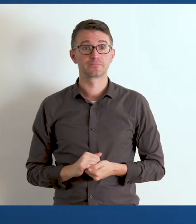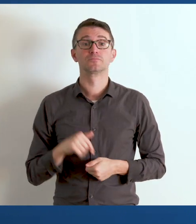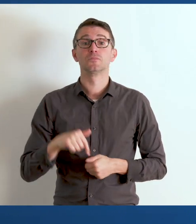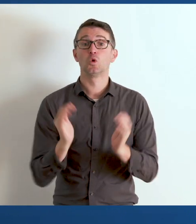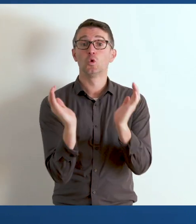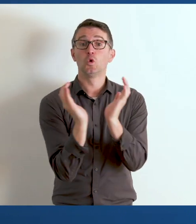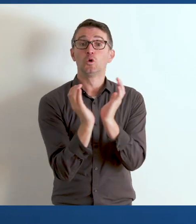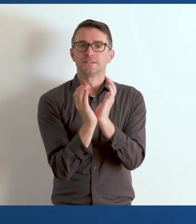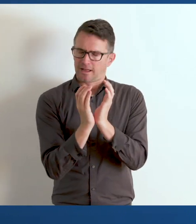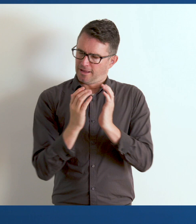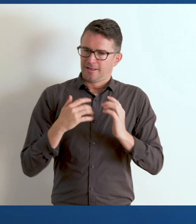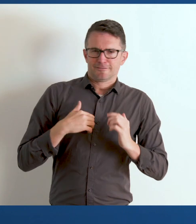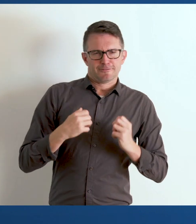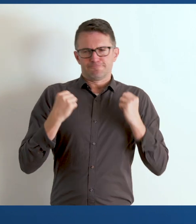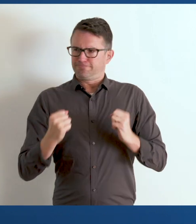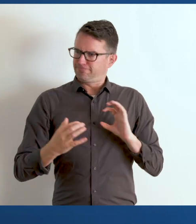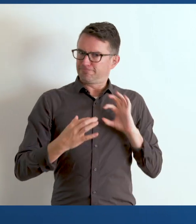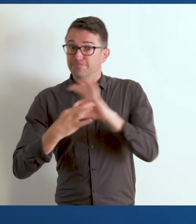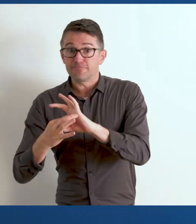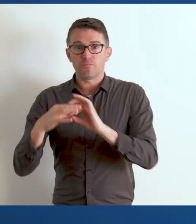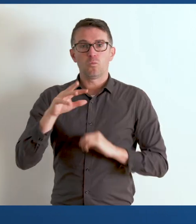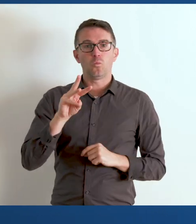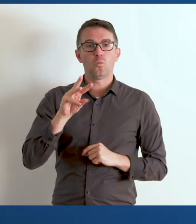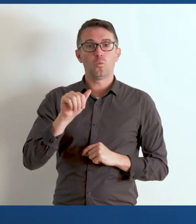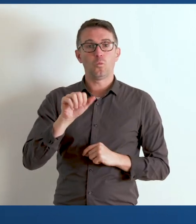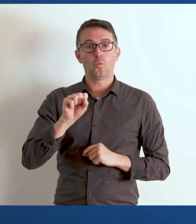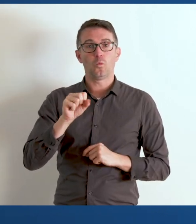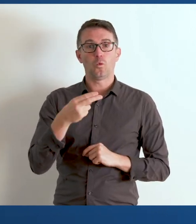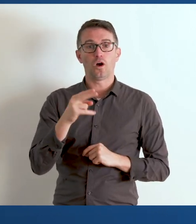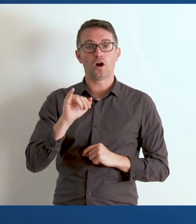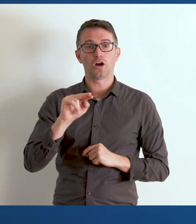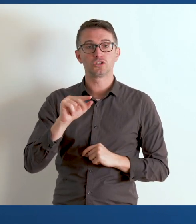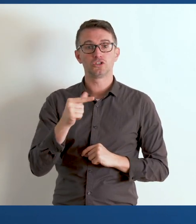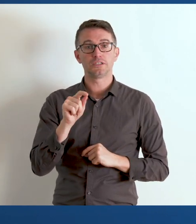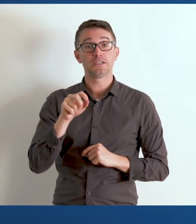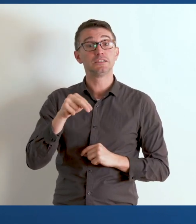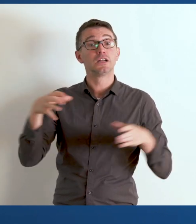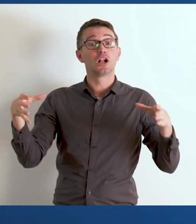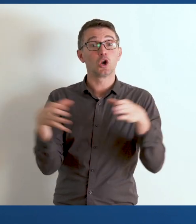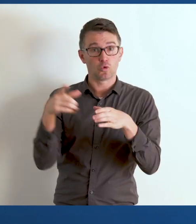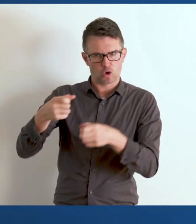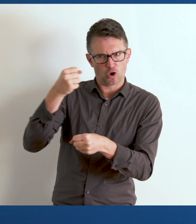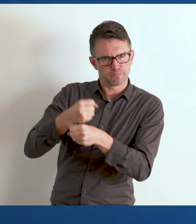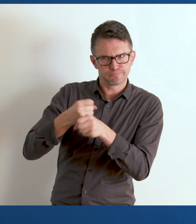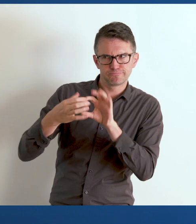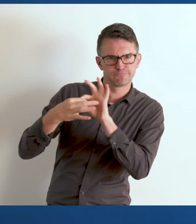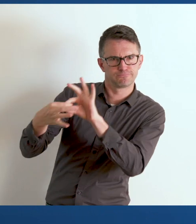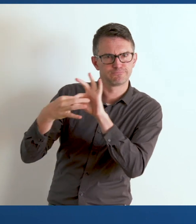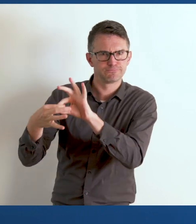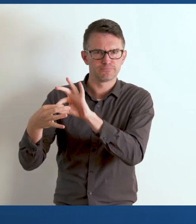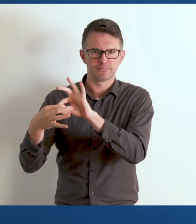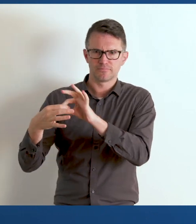UNICEF is a proud member of the Washington Group on Disability Statistics. This is a very important mechanism that